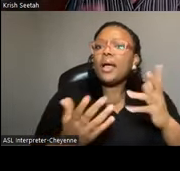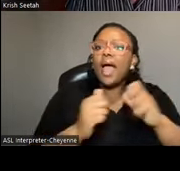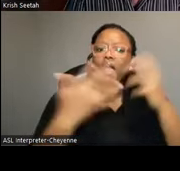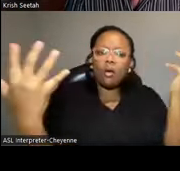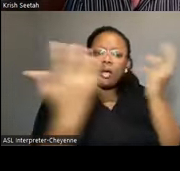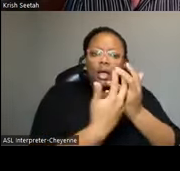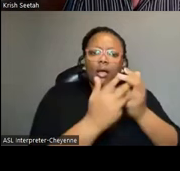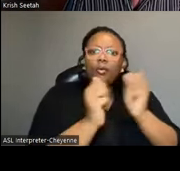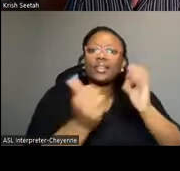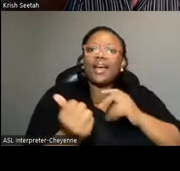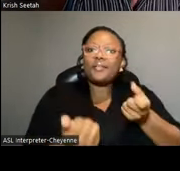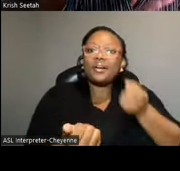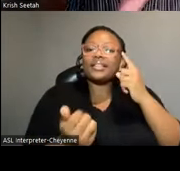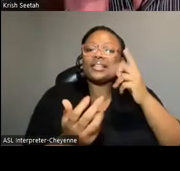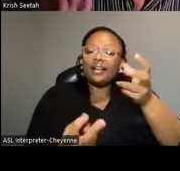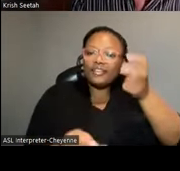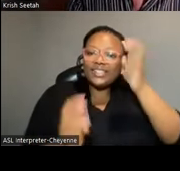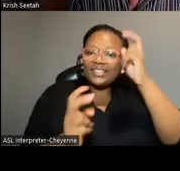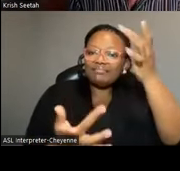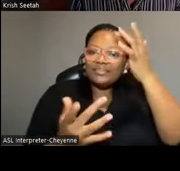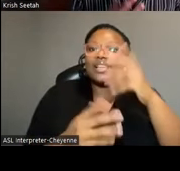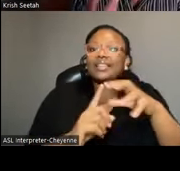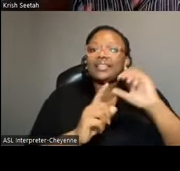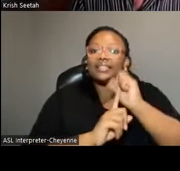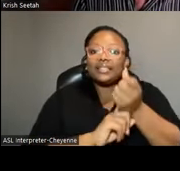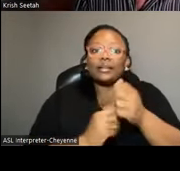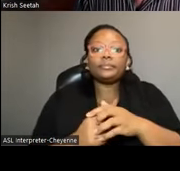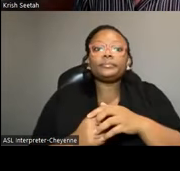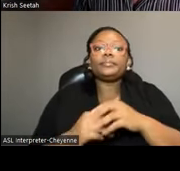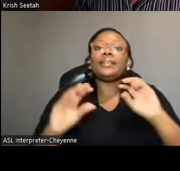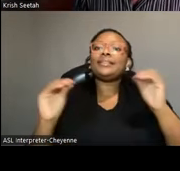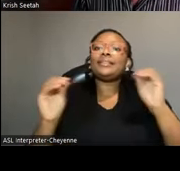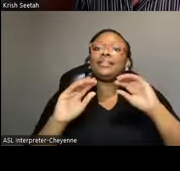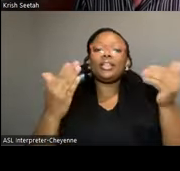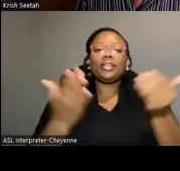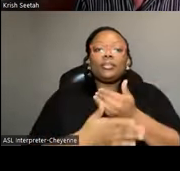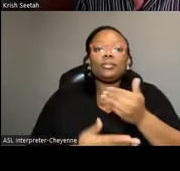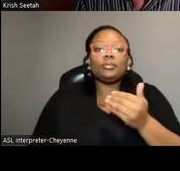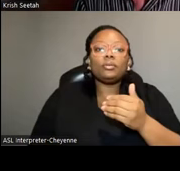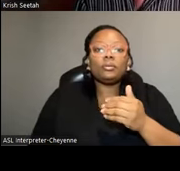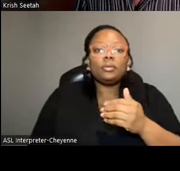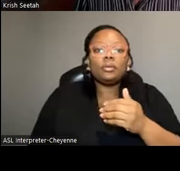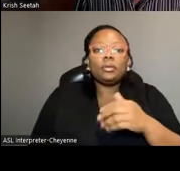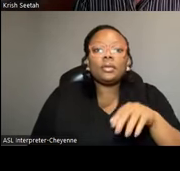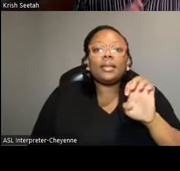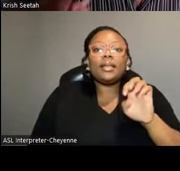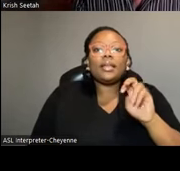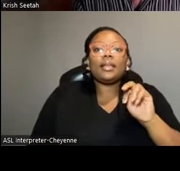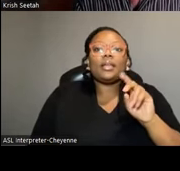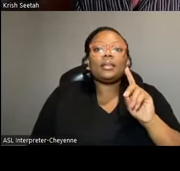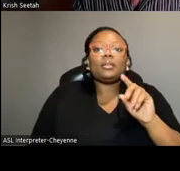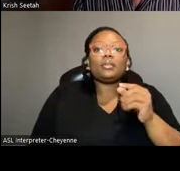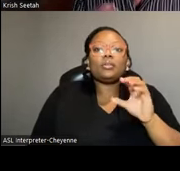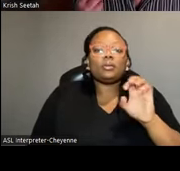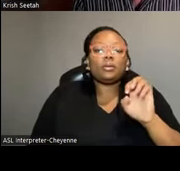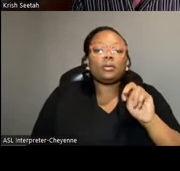into our understanding of disease and society. Just very briefly, there's nothing new about dendrochronology, excuse me, or the